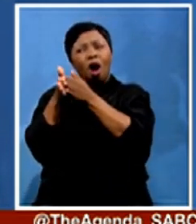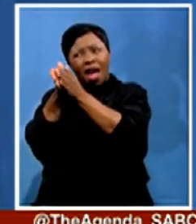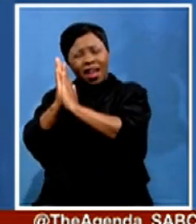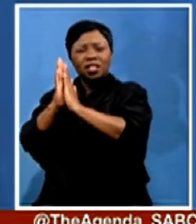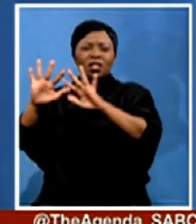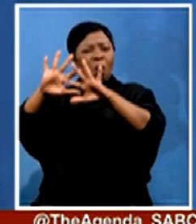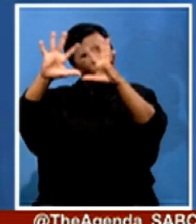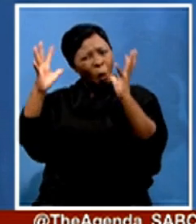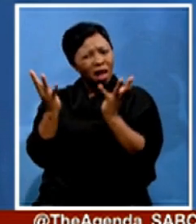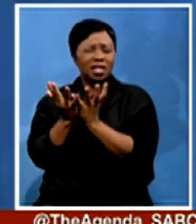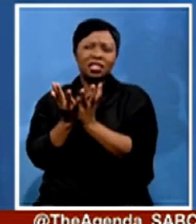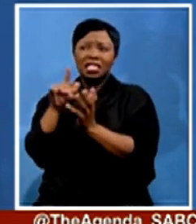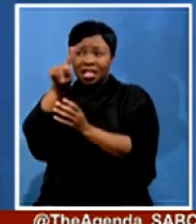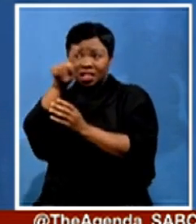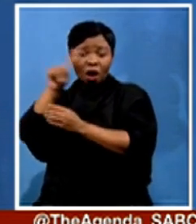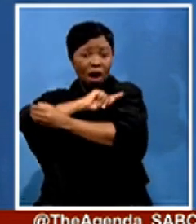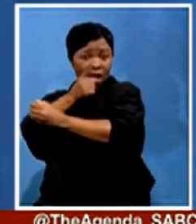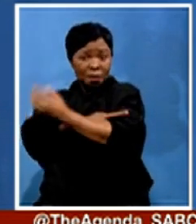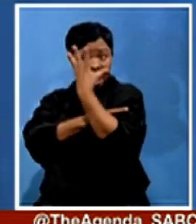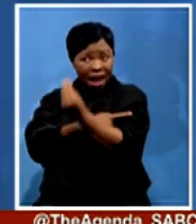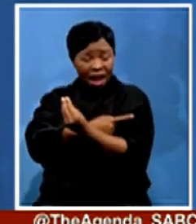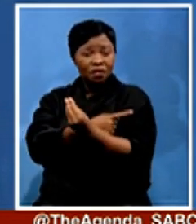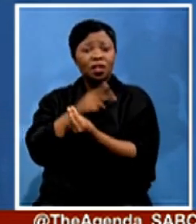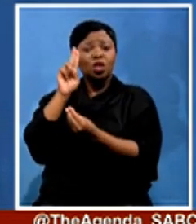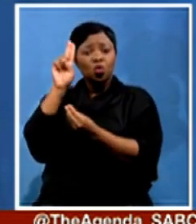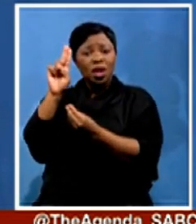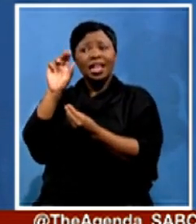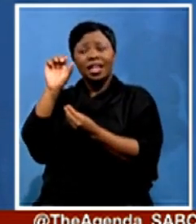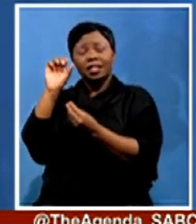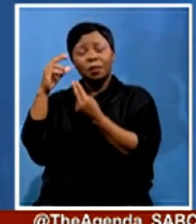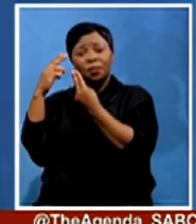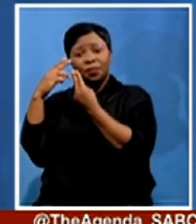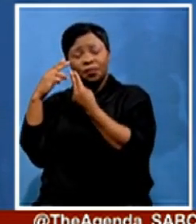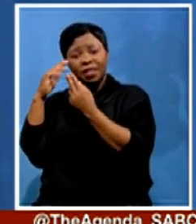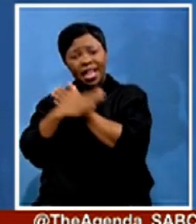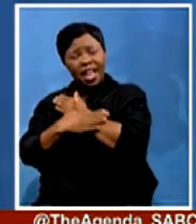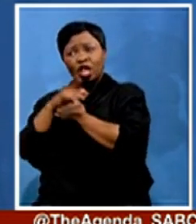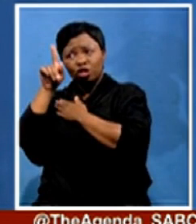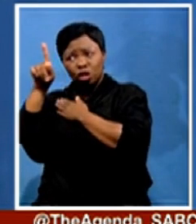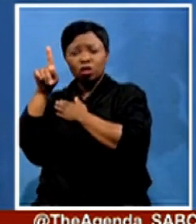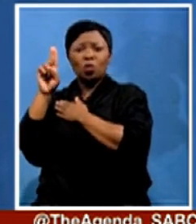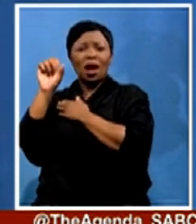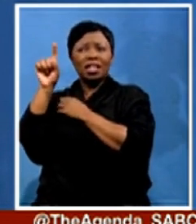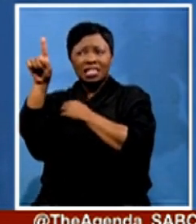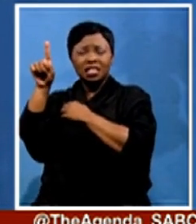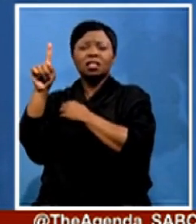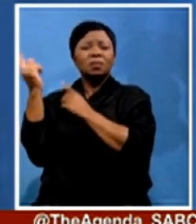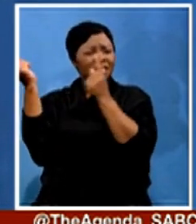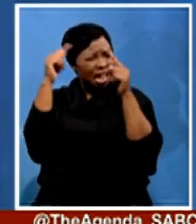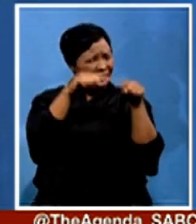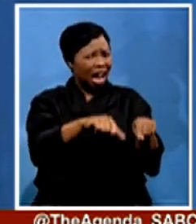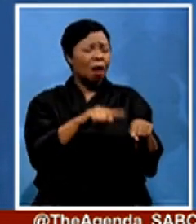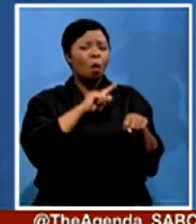the United Nations itself, to come forward immediately. Because every day that we delay to give support to Mozambique,